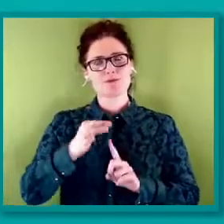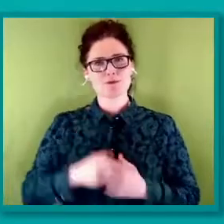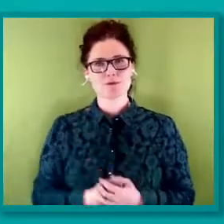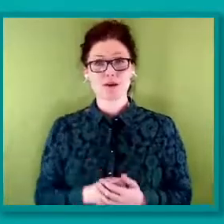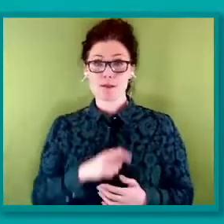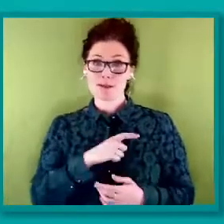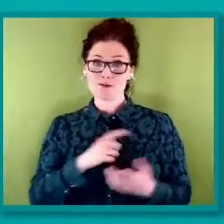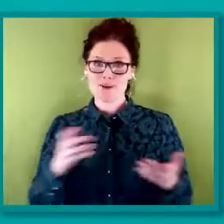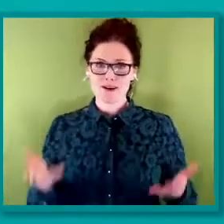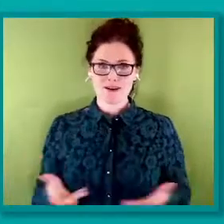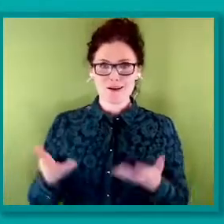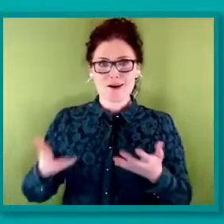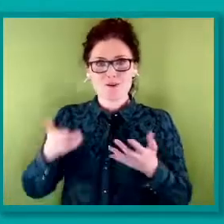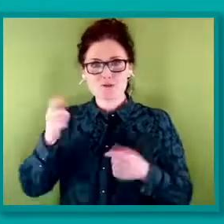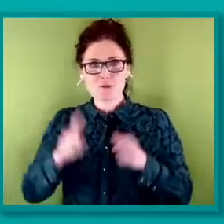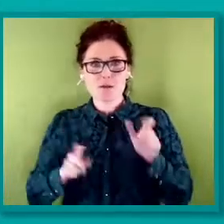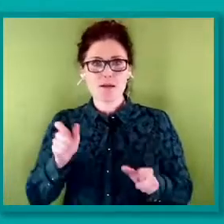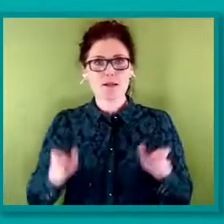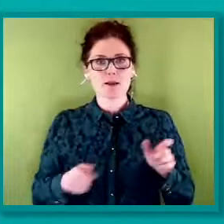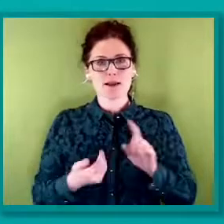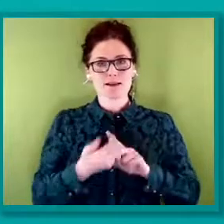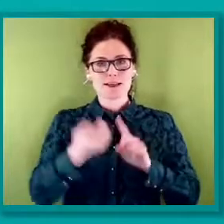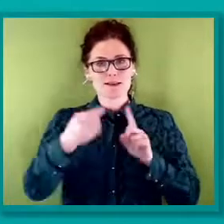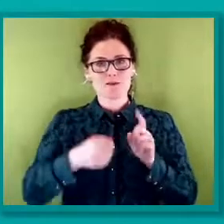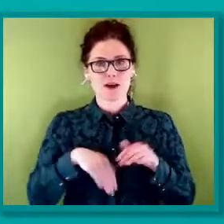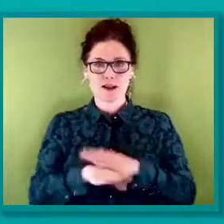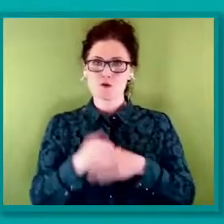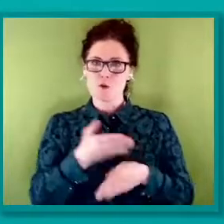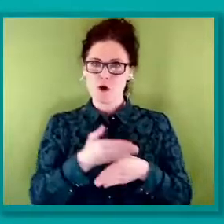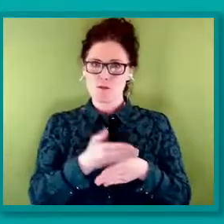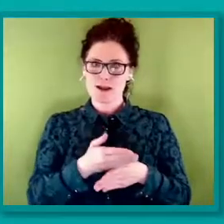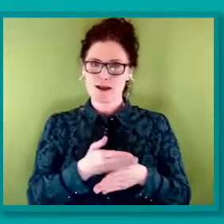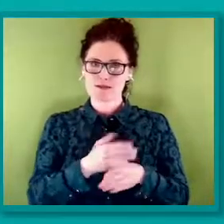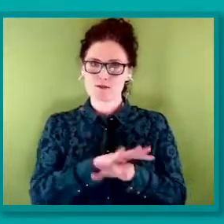systems and for use of inclusive categories on all forms.